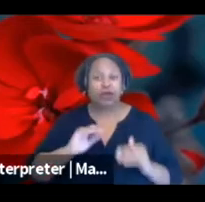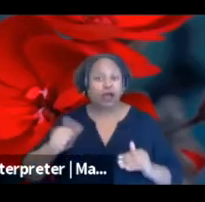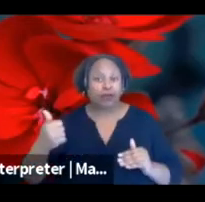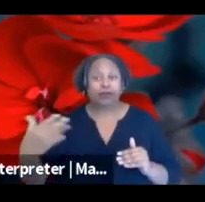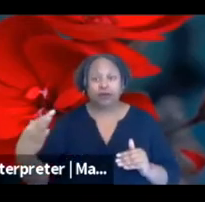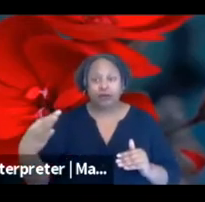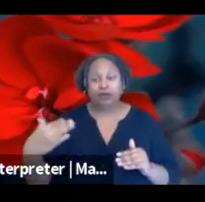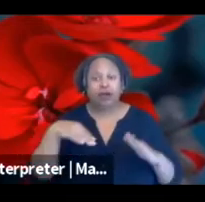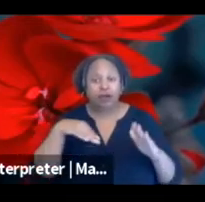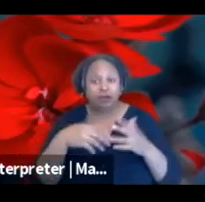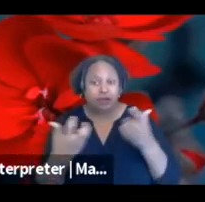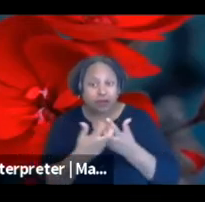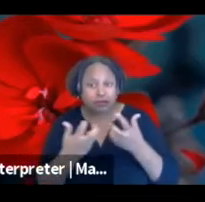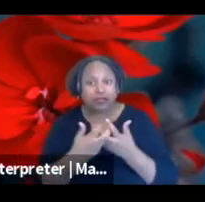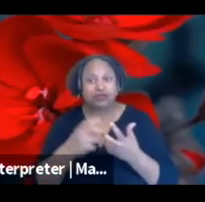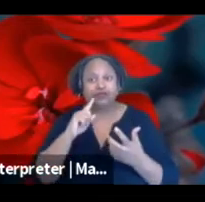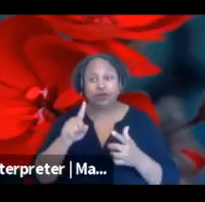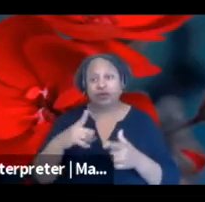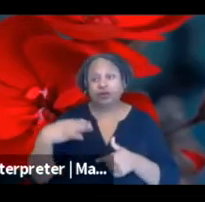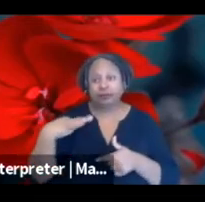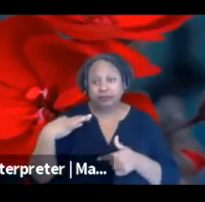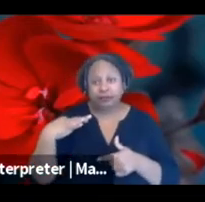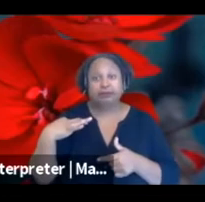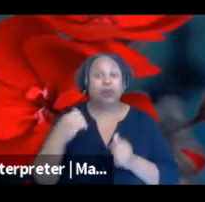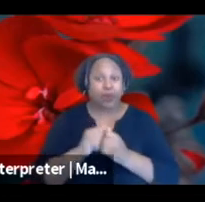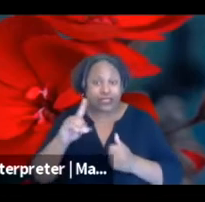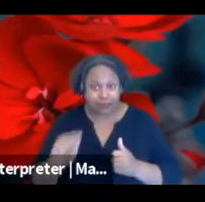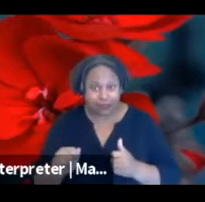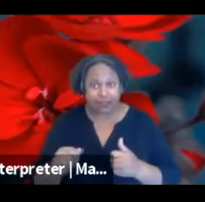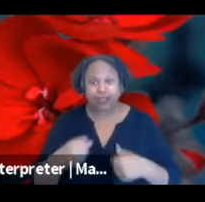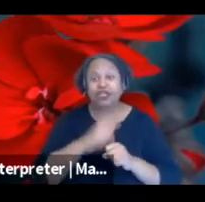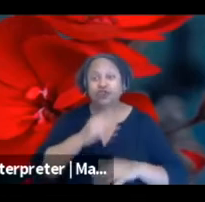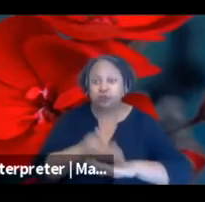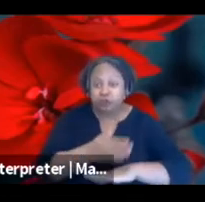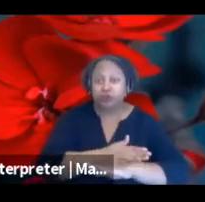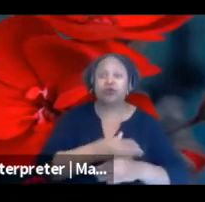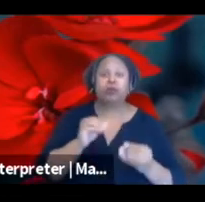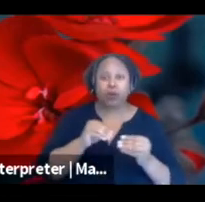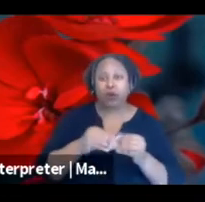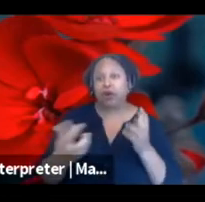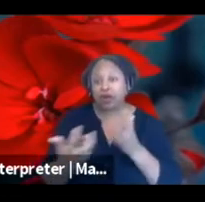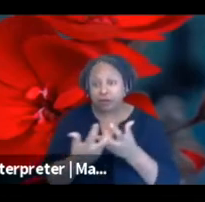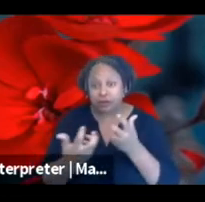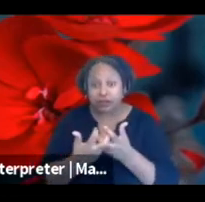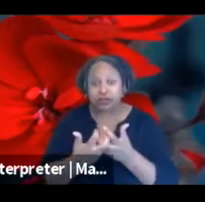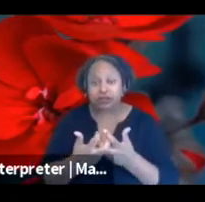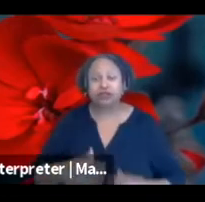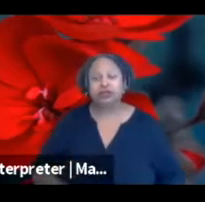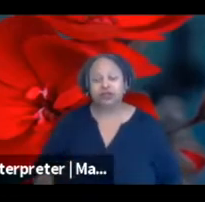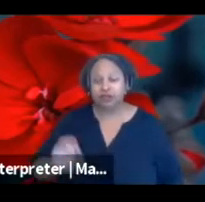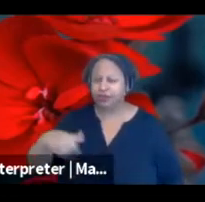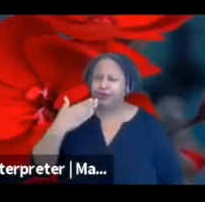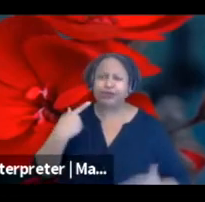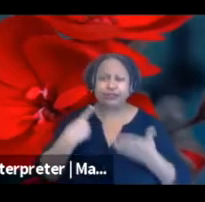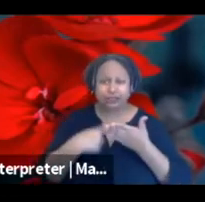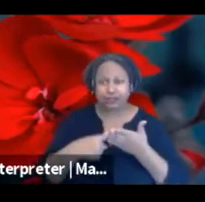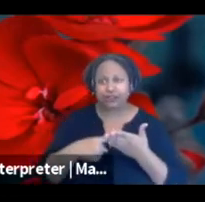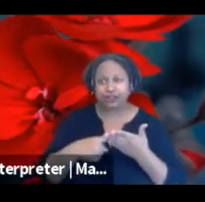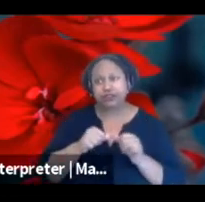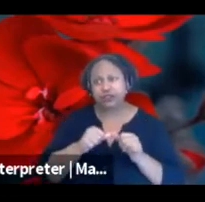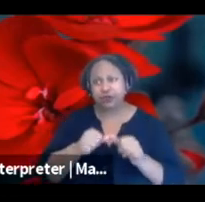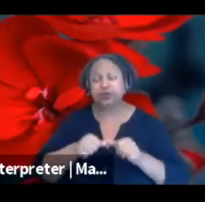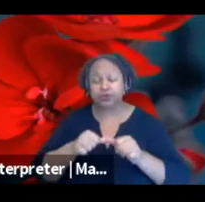that we're improving the current available accommodations, which is also a conversation that is a continuous